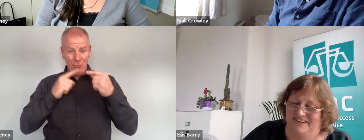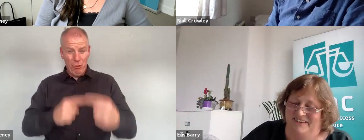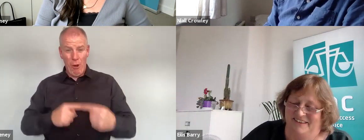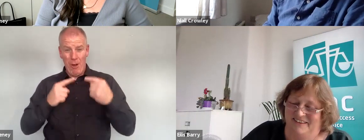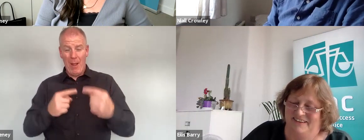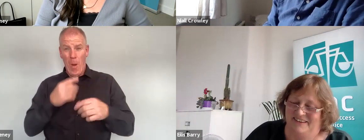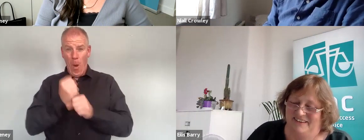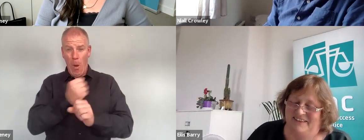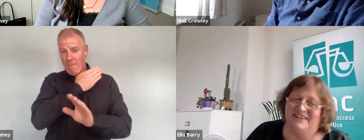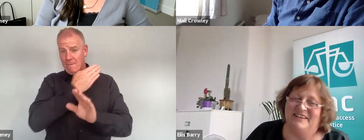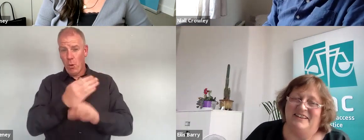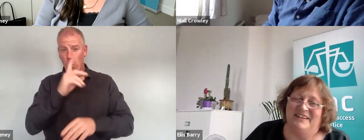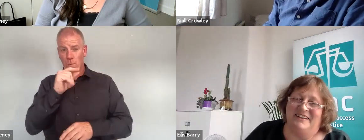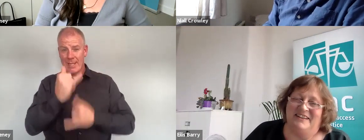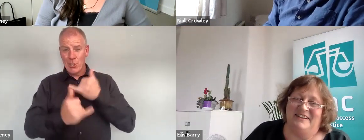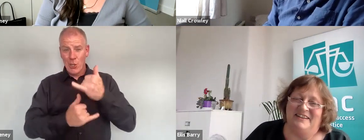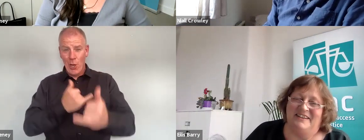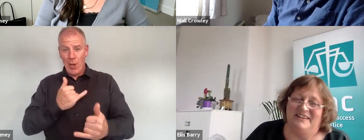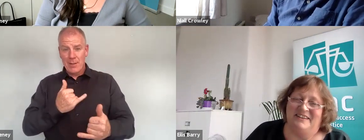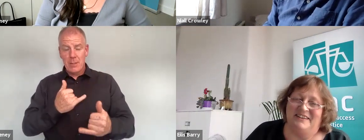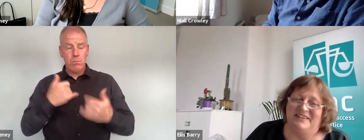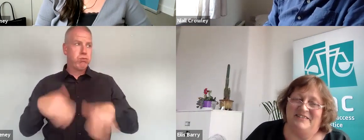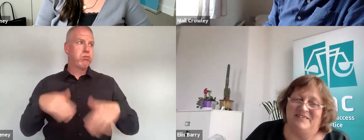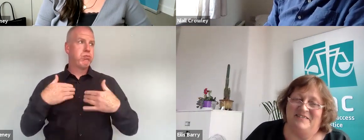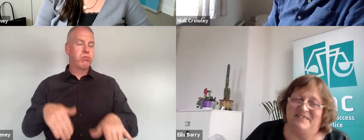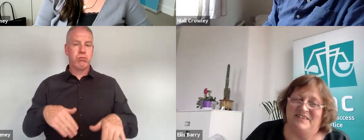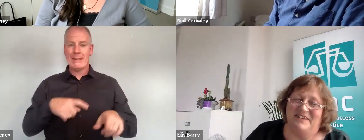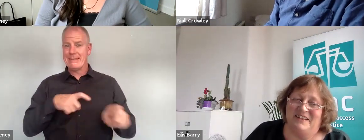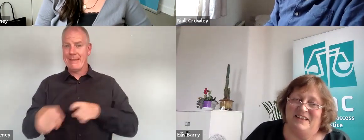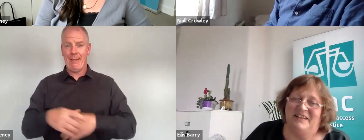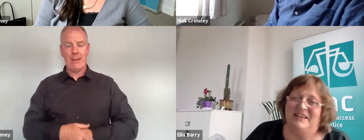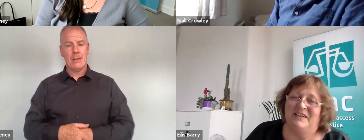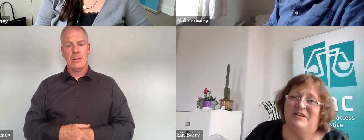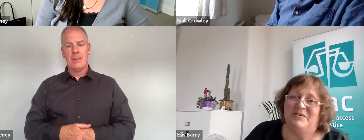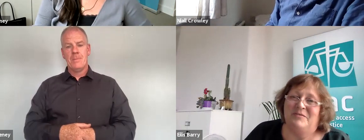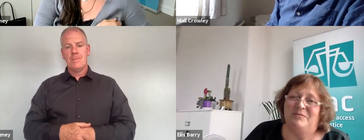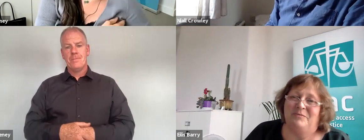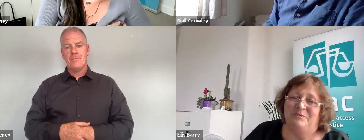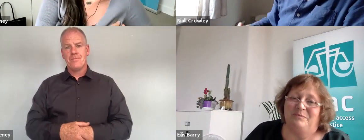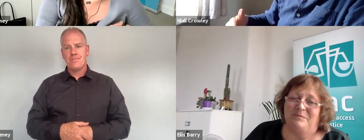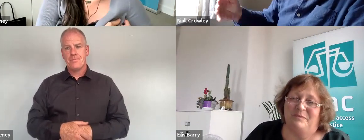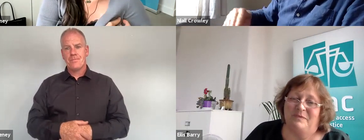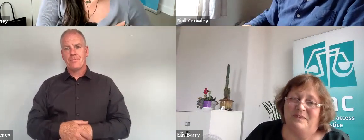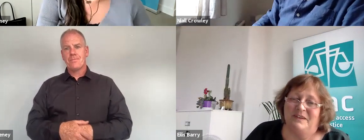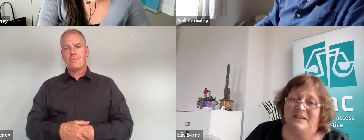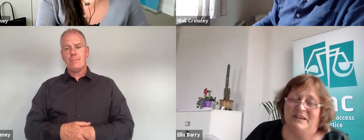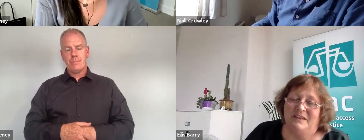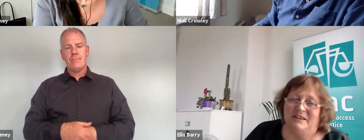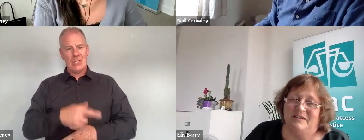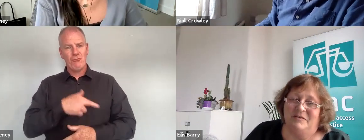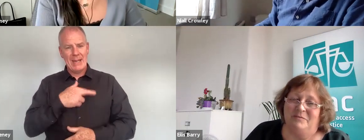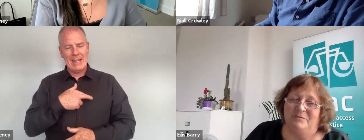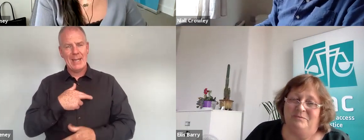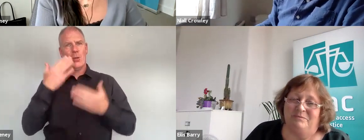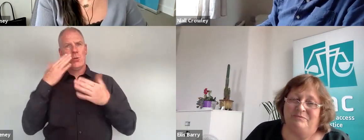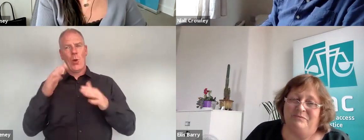to that position for over 20 years is truly extraordinary in that way I think it raised issues in terms